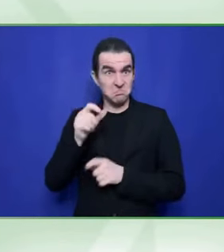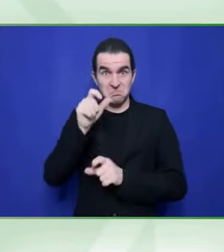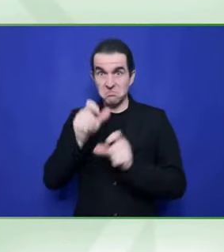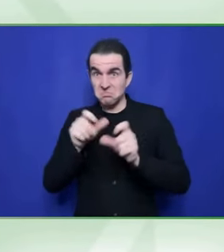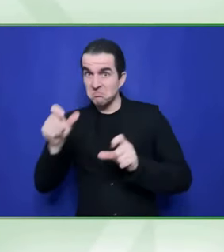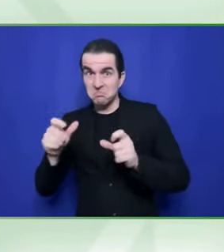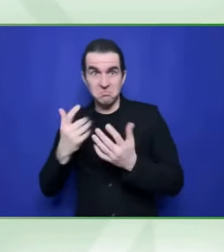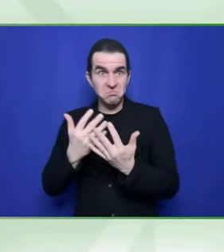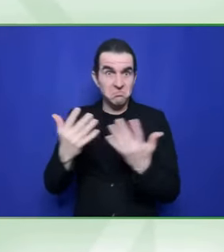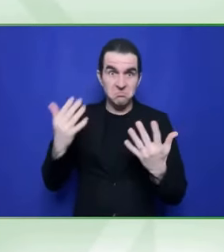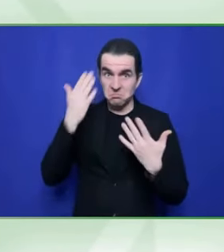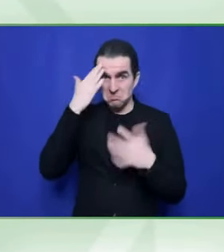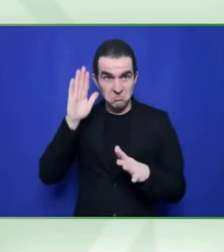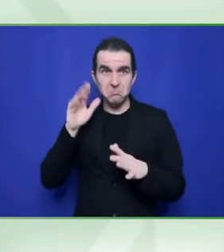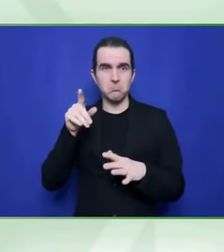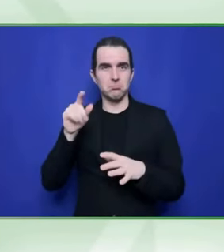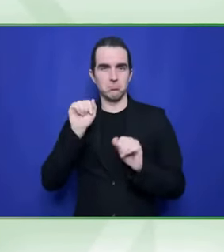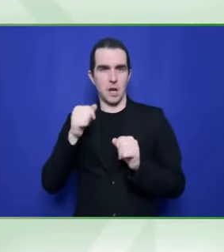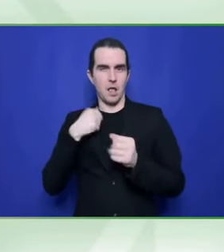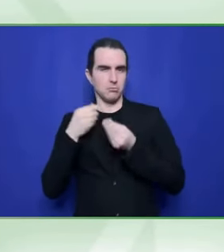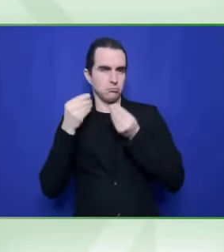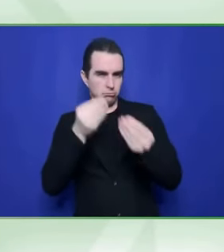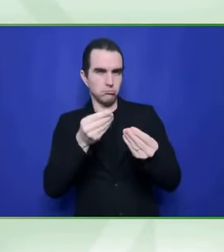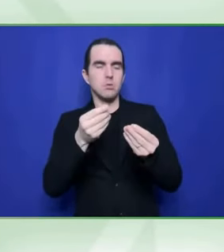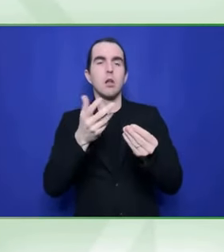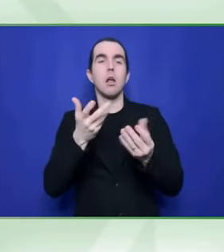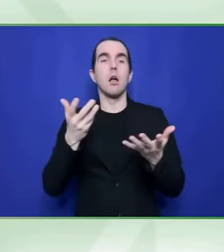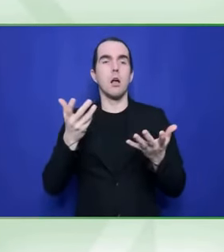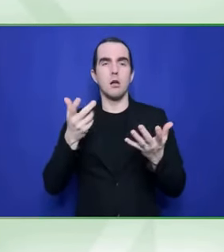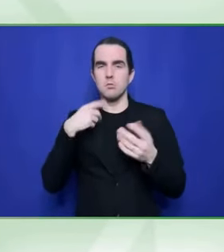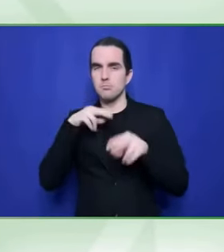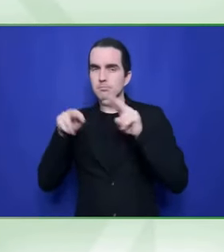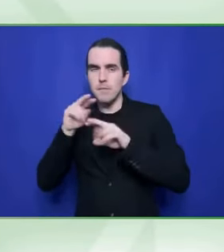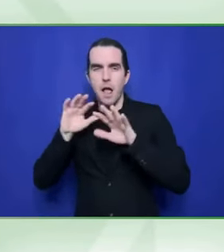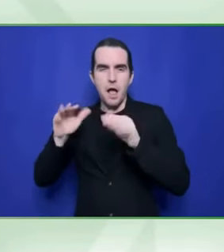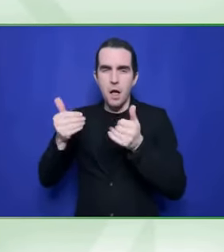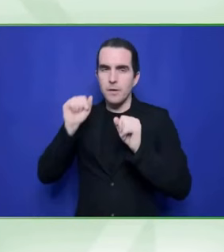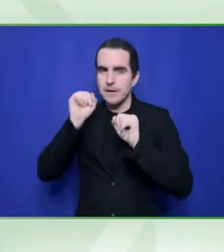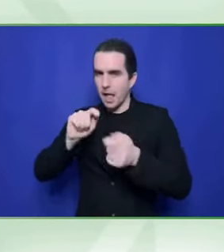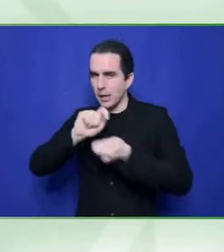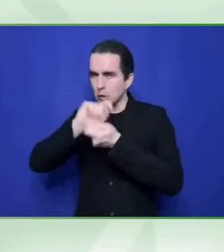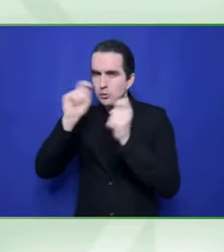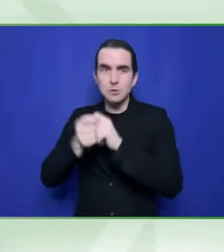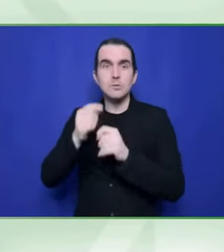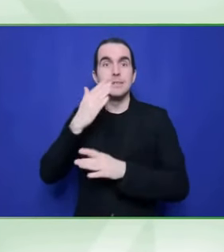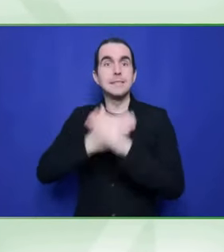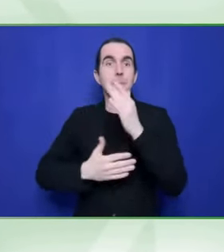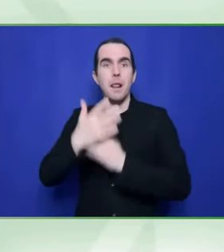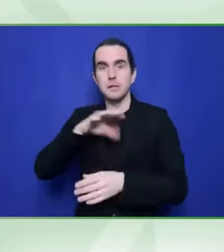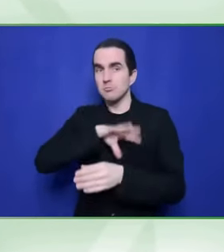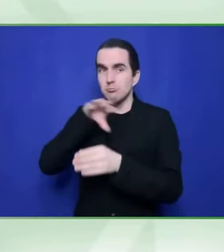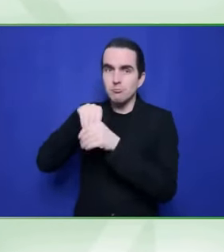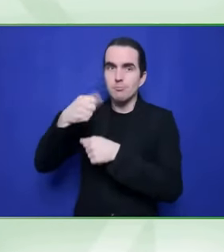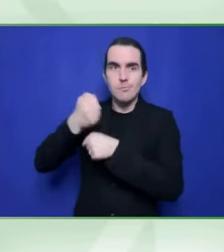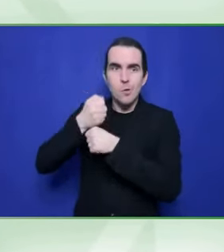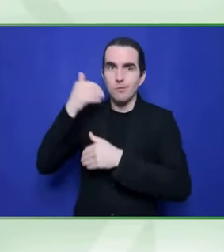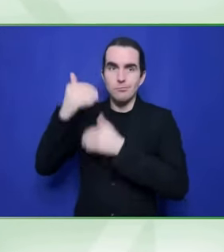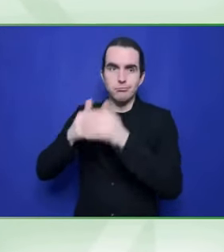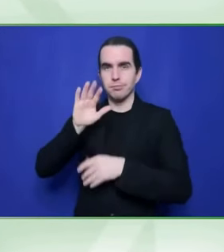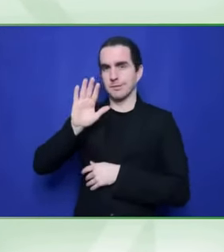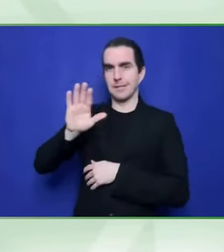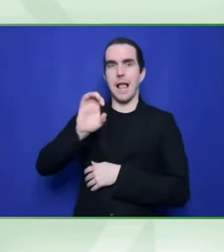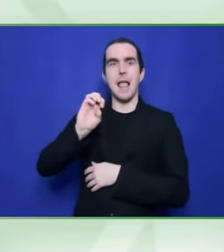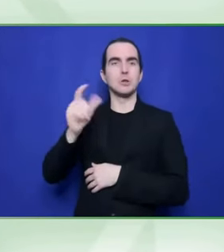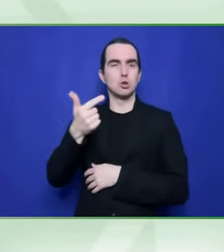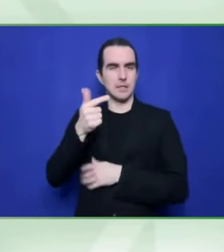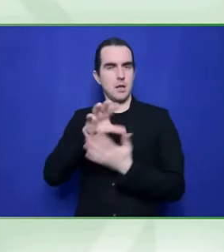us to, um, ask about the true nature of our employee base? Now, our challenge and pushback is, well, why are we not